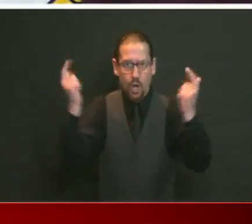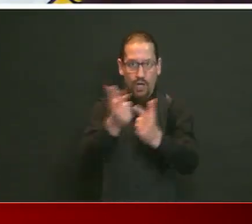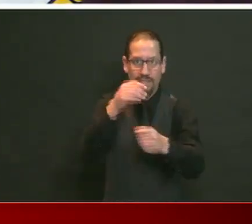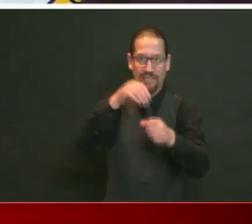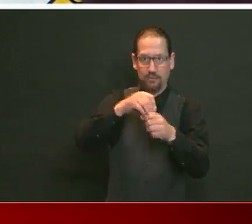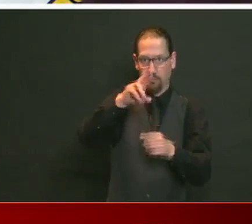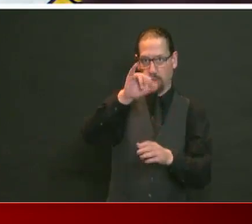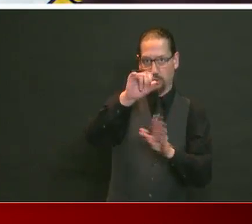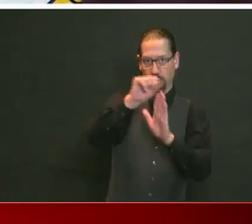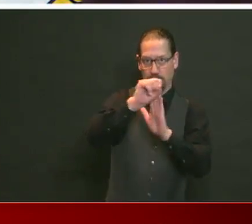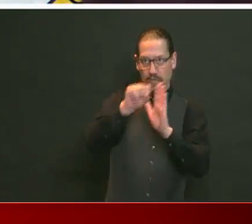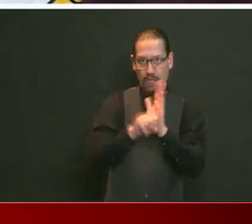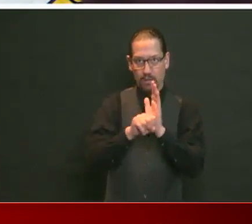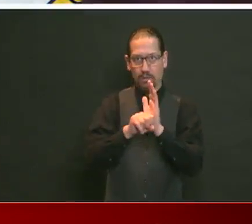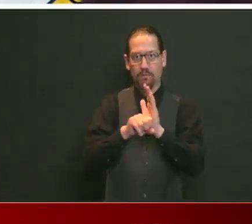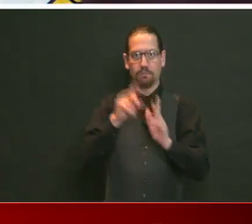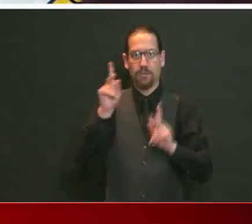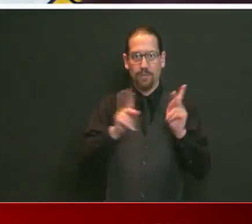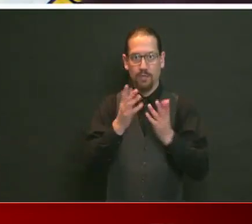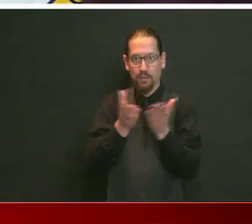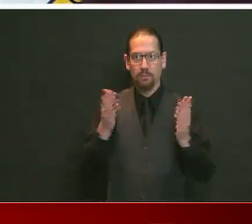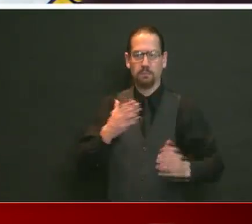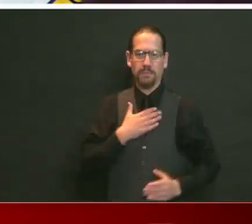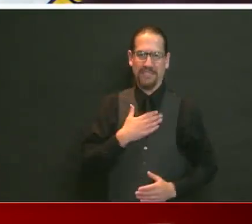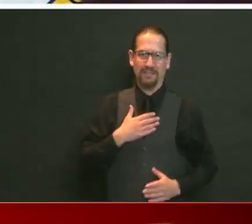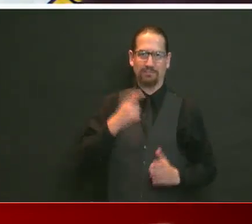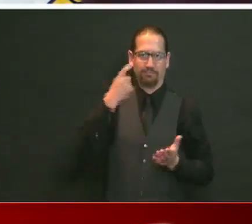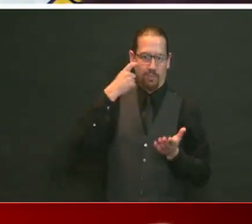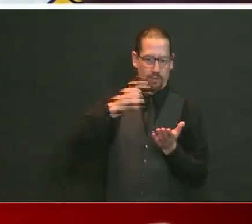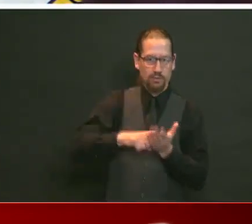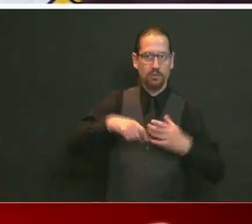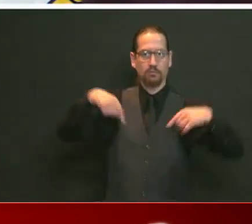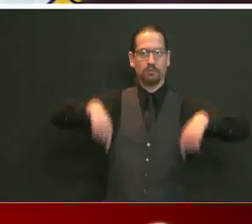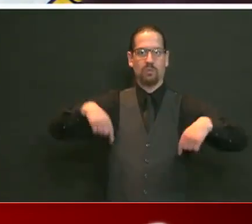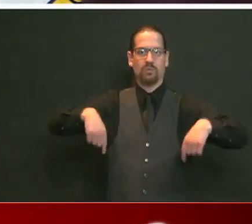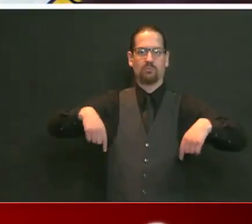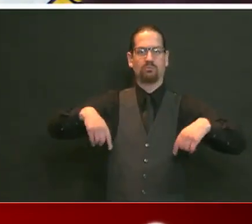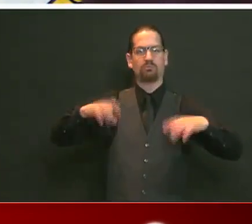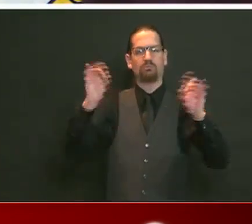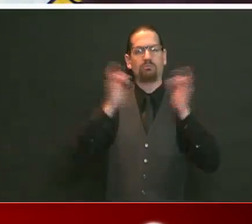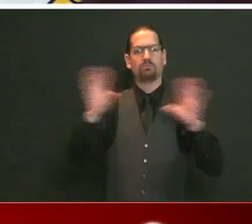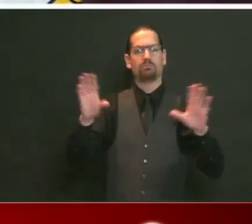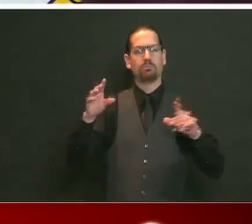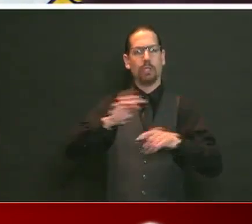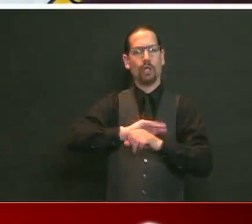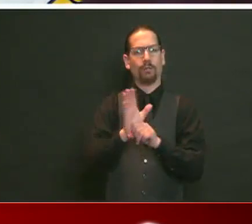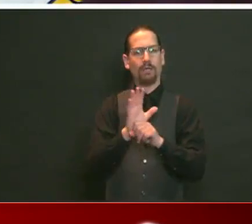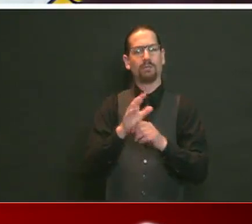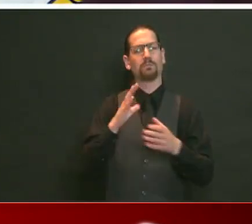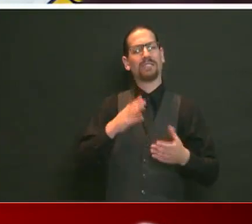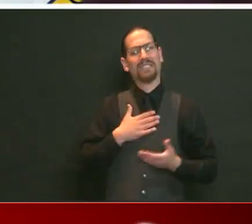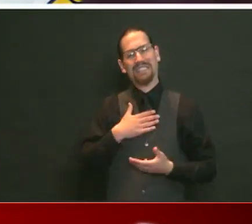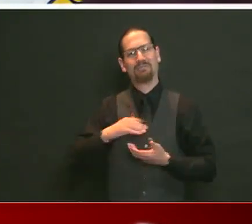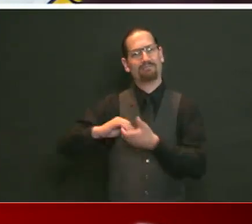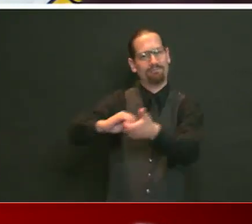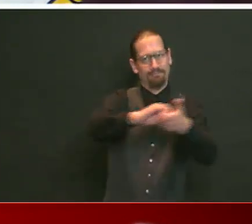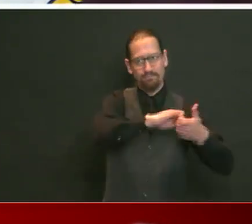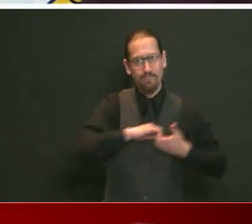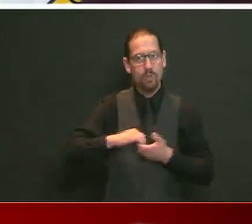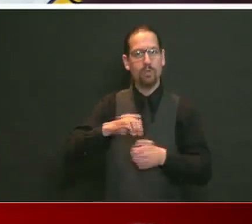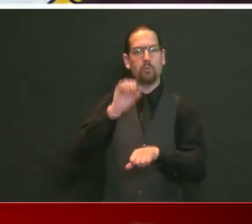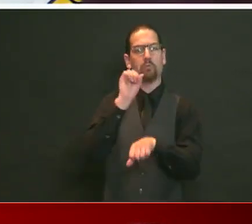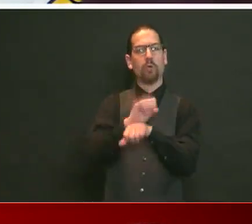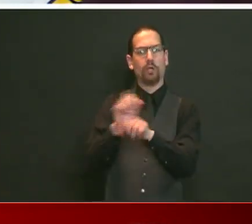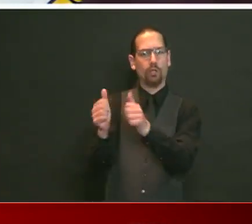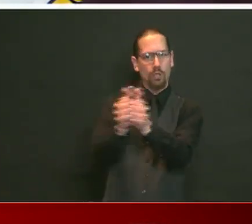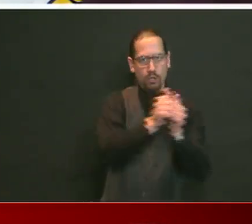we are all in this together. We are all Rhode Islanders. And just hang in there for your fellow Rhode Islanders. Just because your